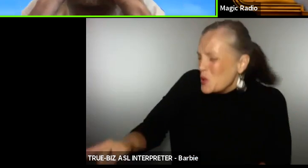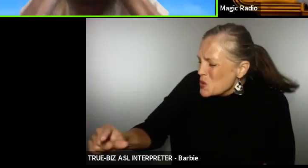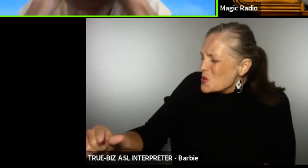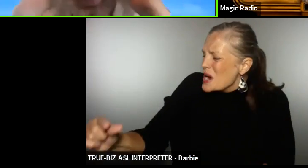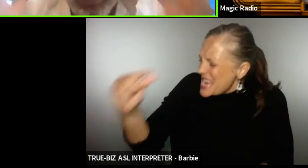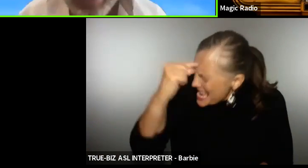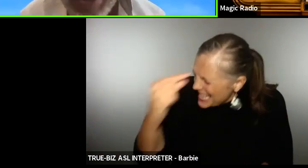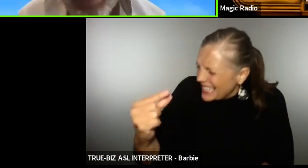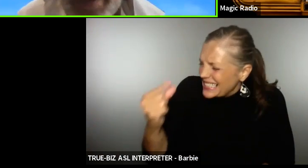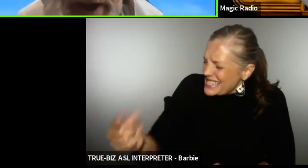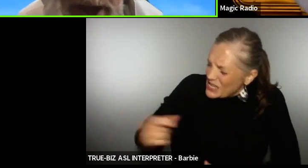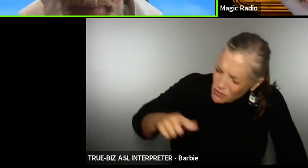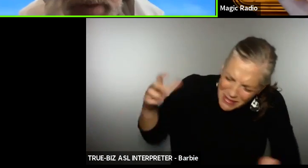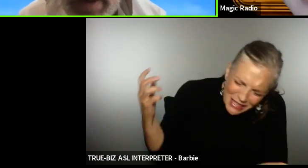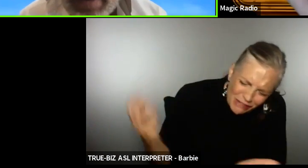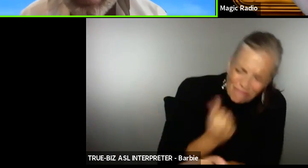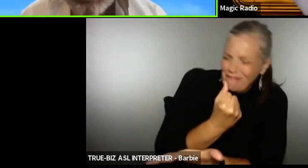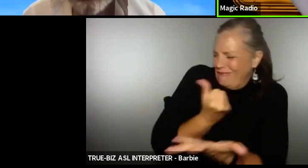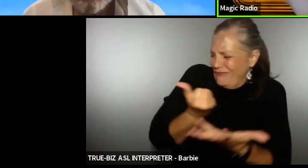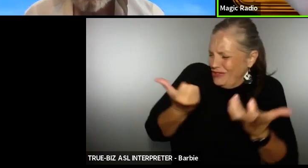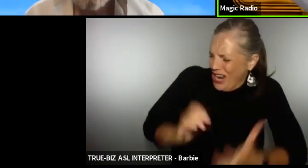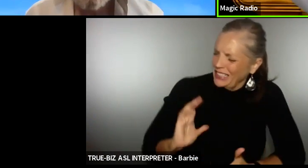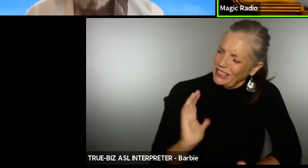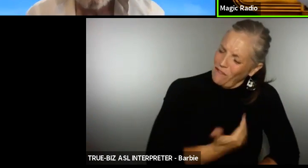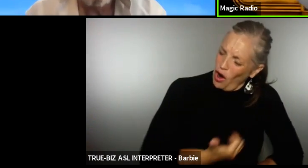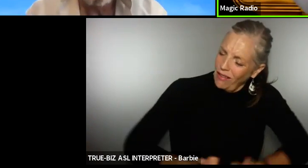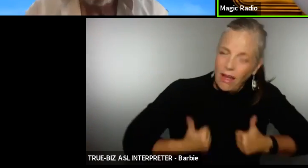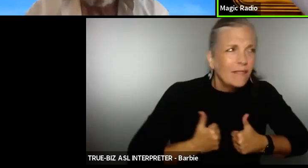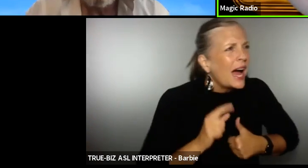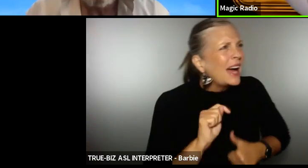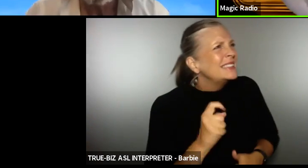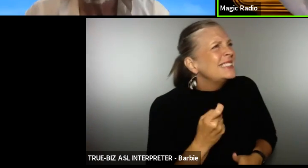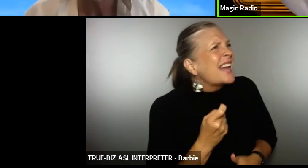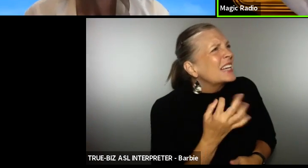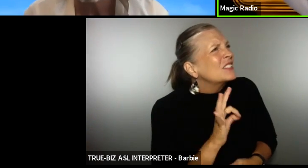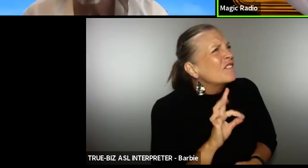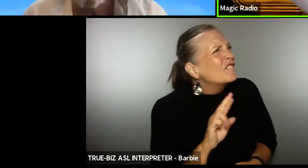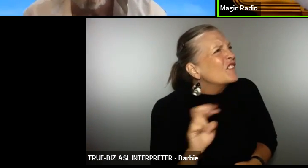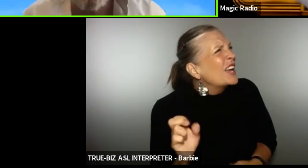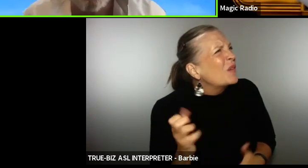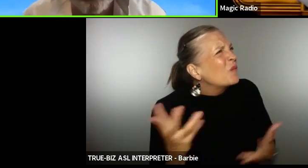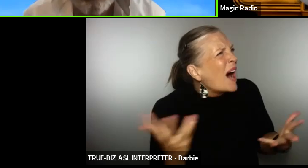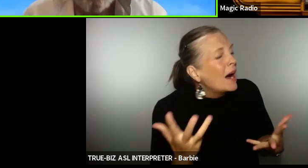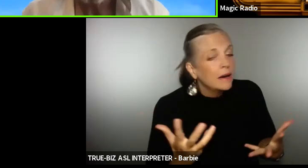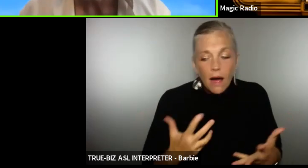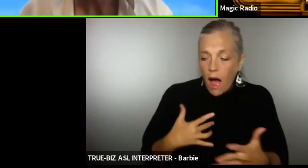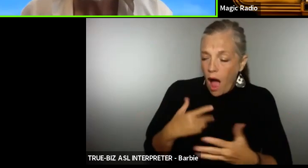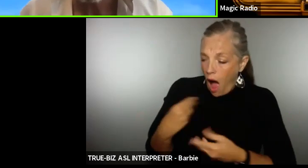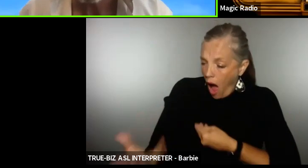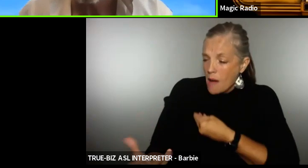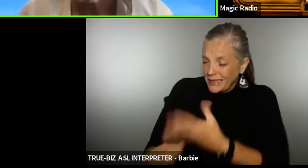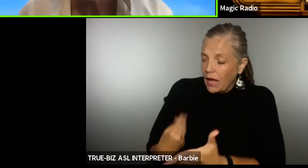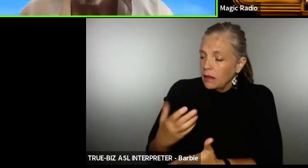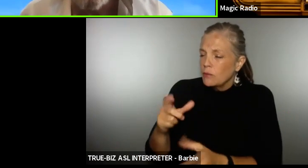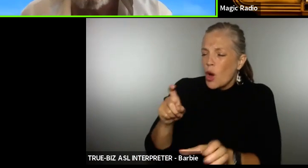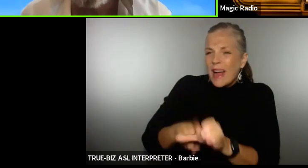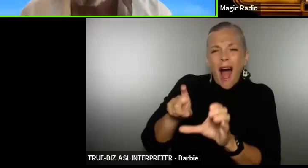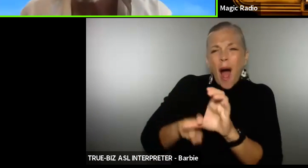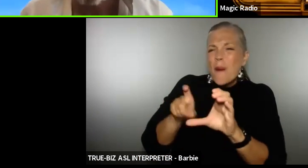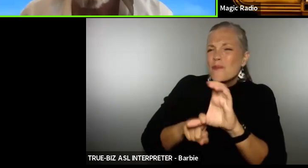lifetime our lifetime tax-free what I'm telling you communism